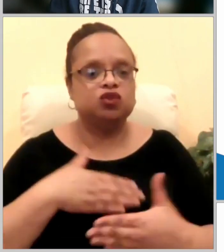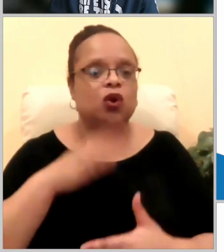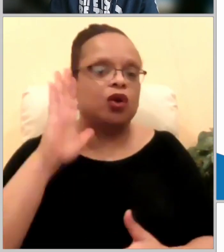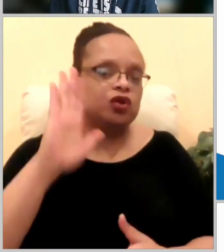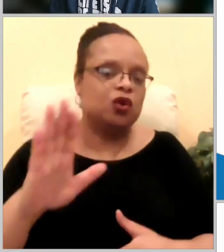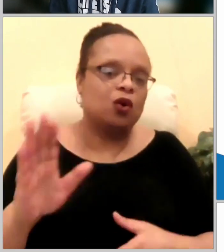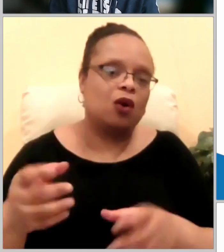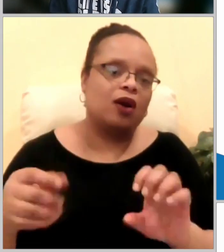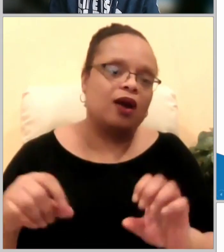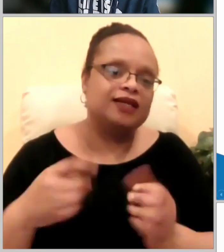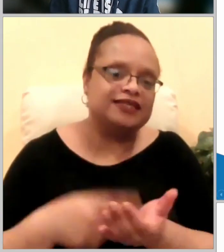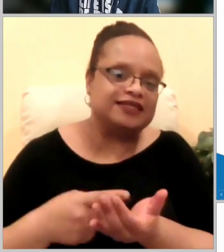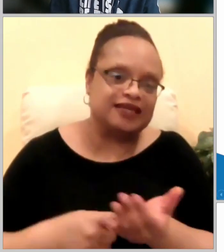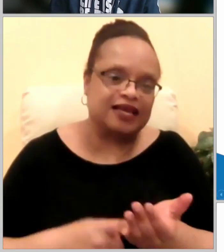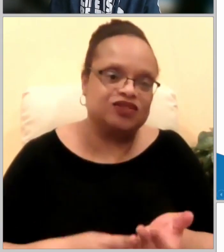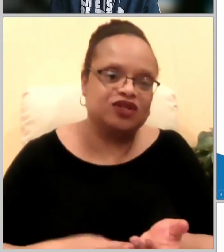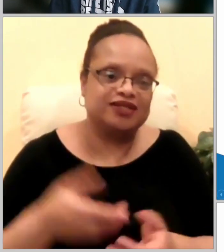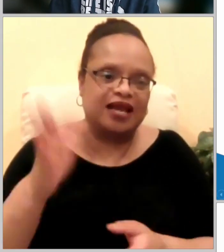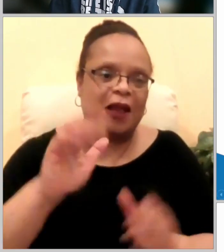bless you